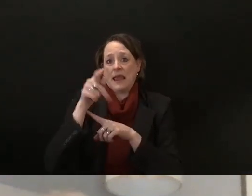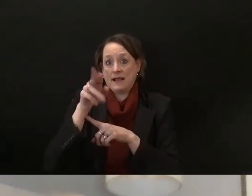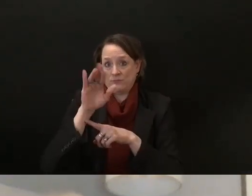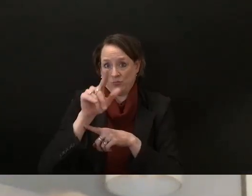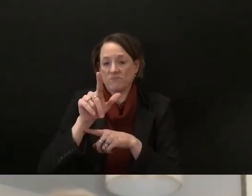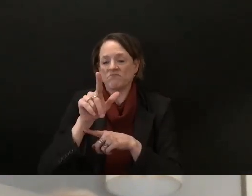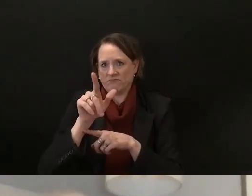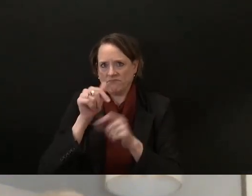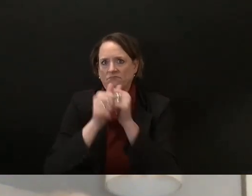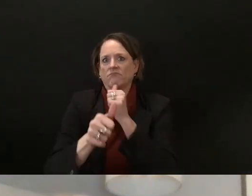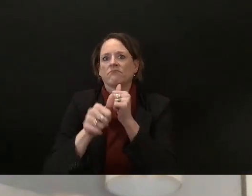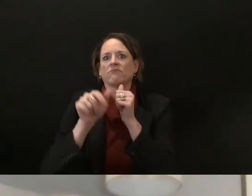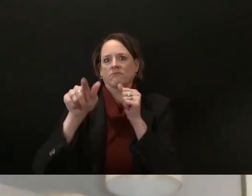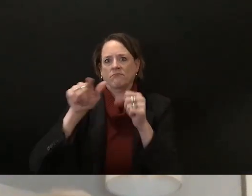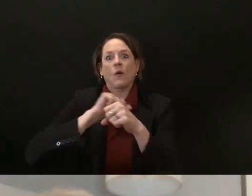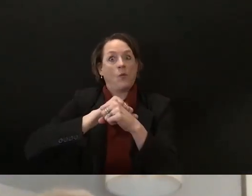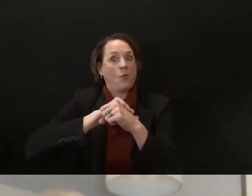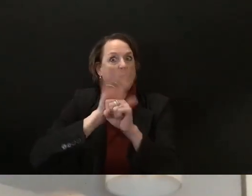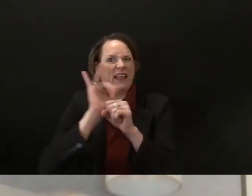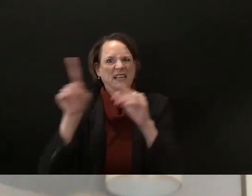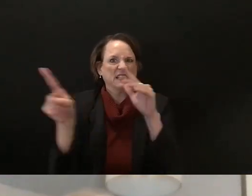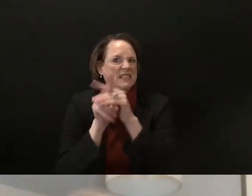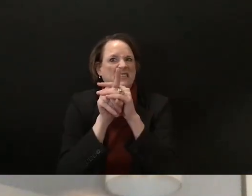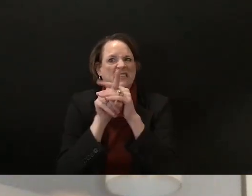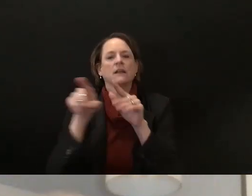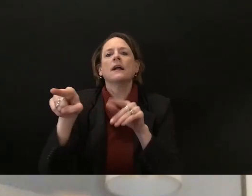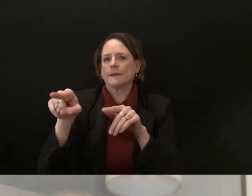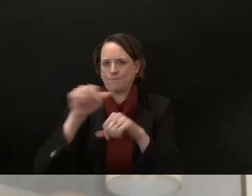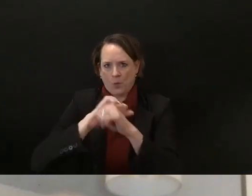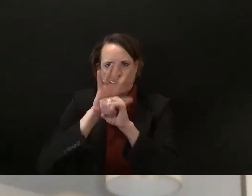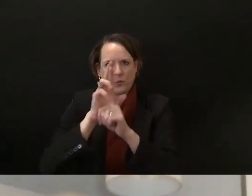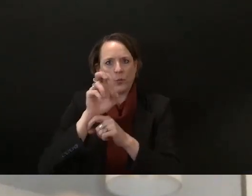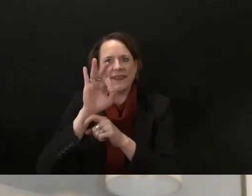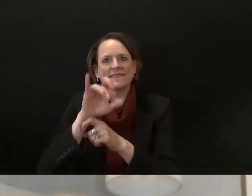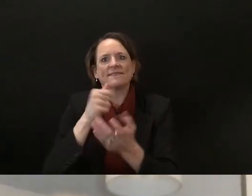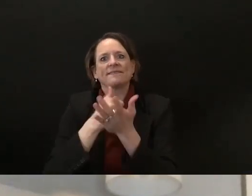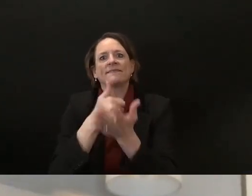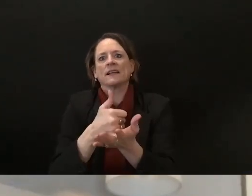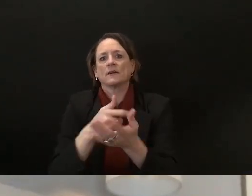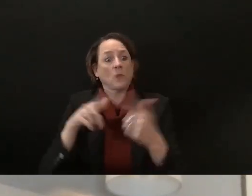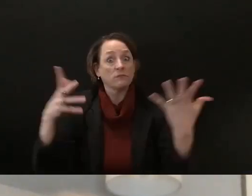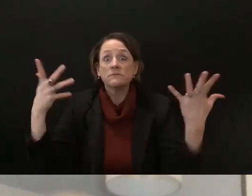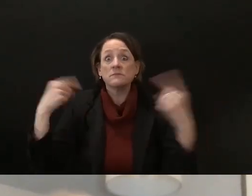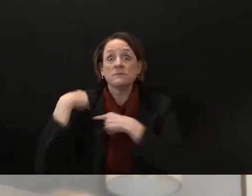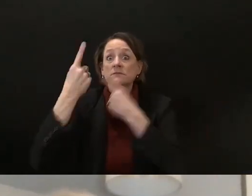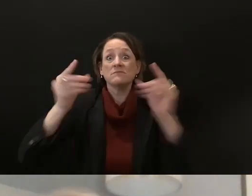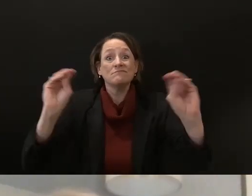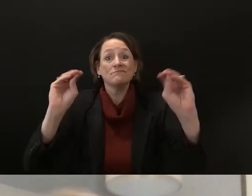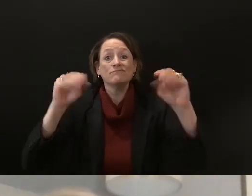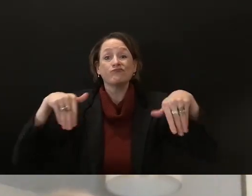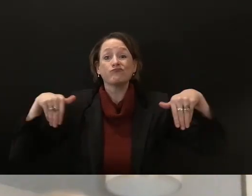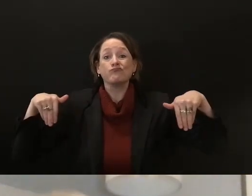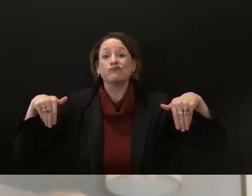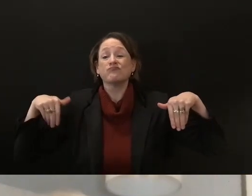the first covid relief bill we have not been in session to take up covid covid relief bill since then um